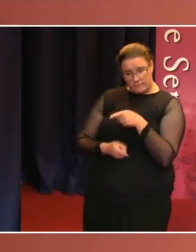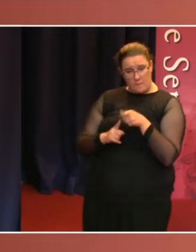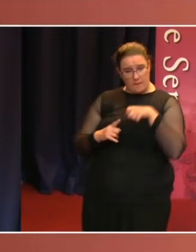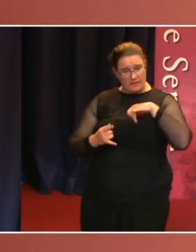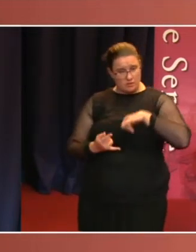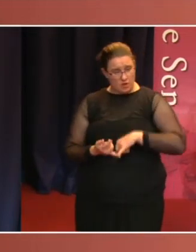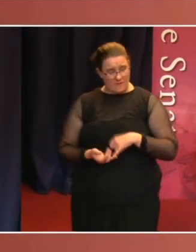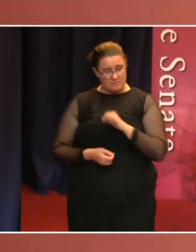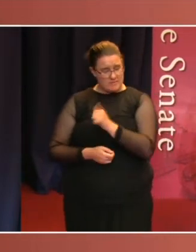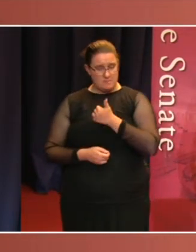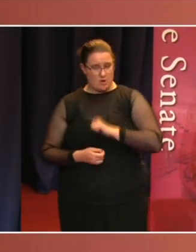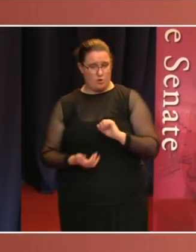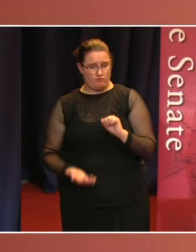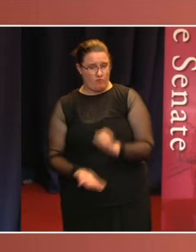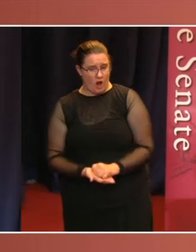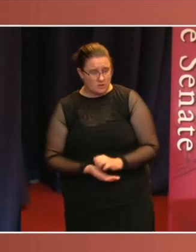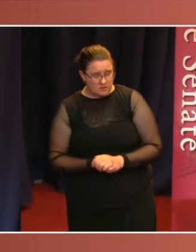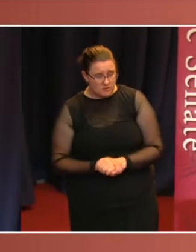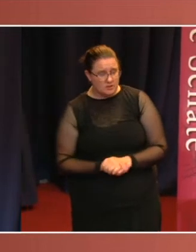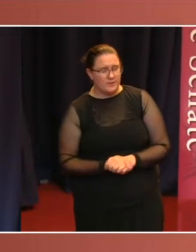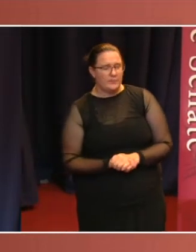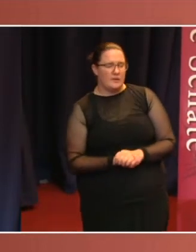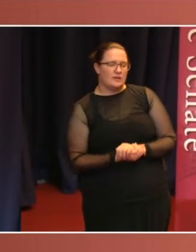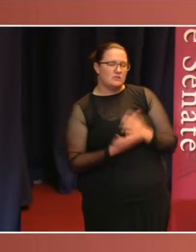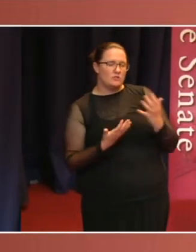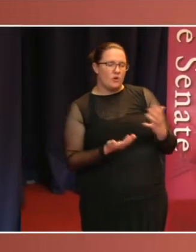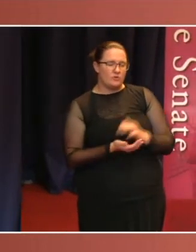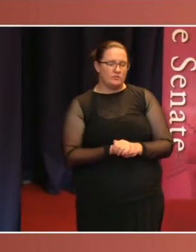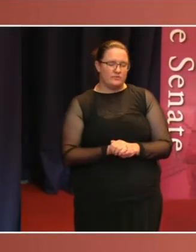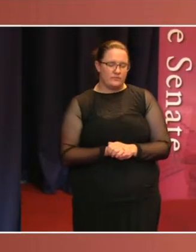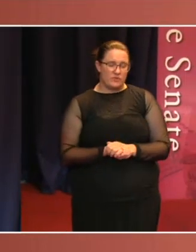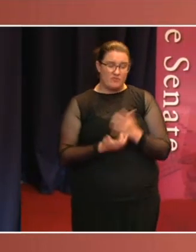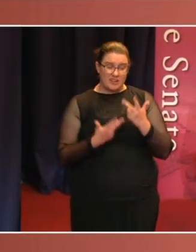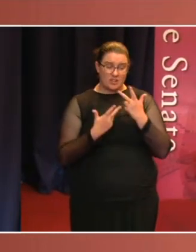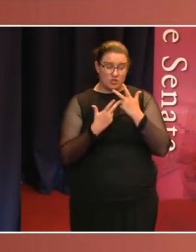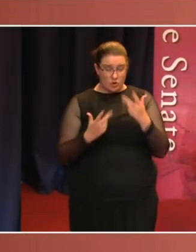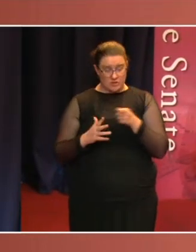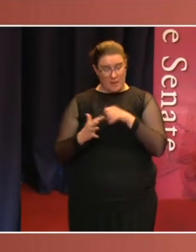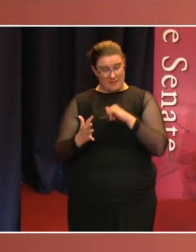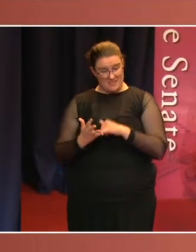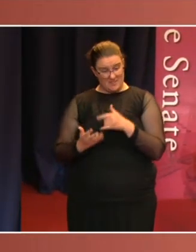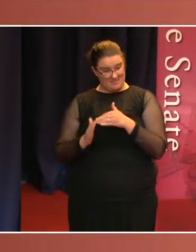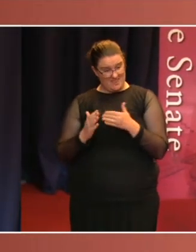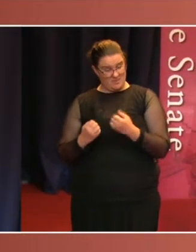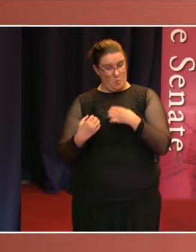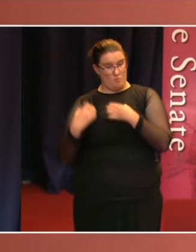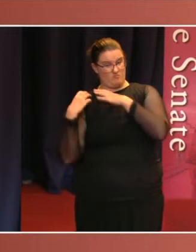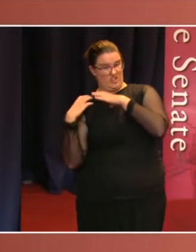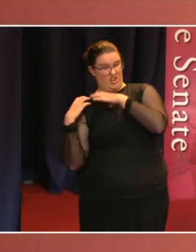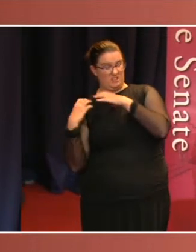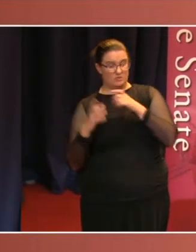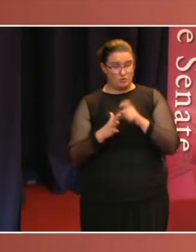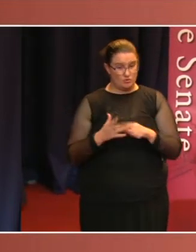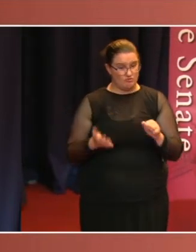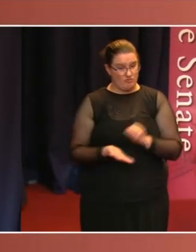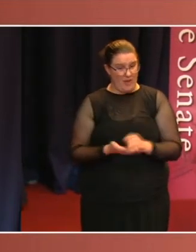decision demonstrates the loss of expertise in and increased political pressure on the public service. The Canberra Times